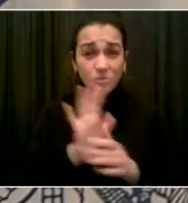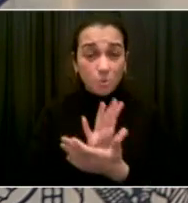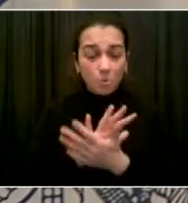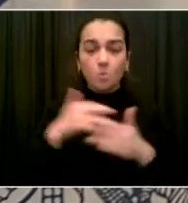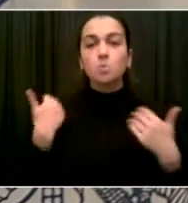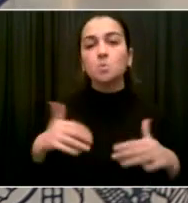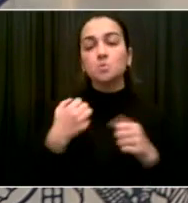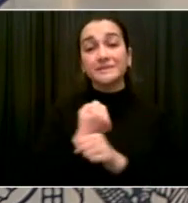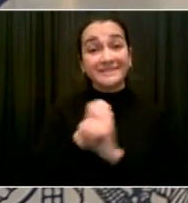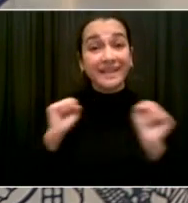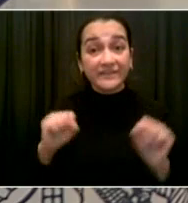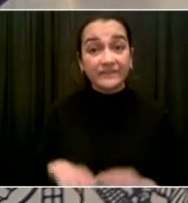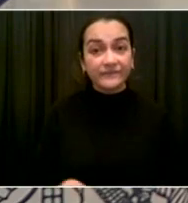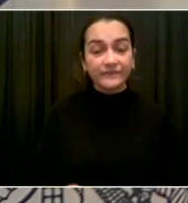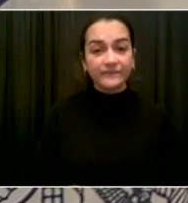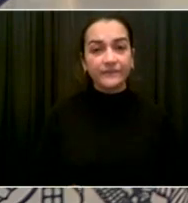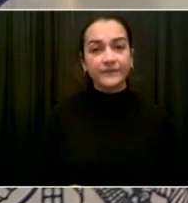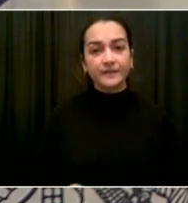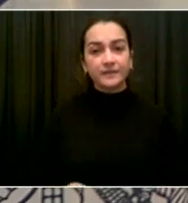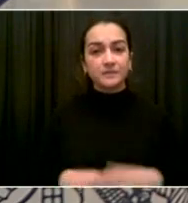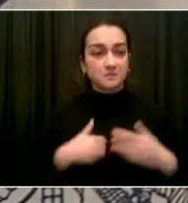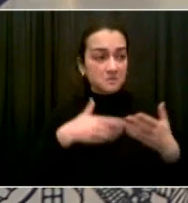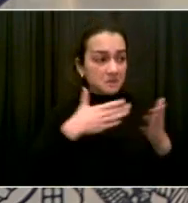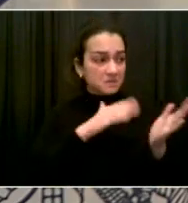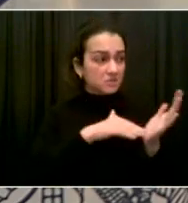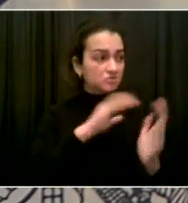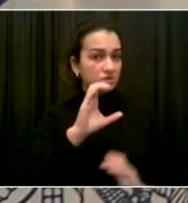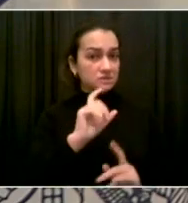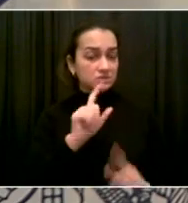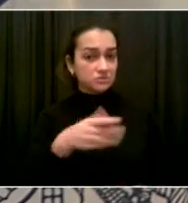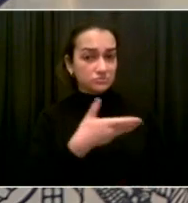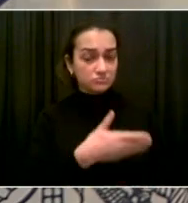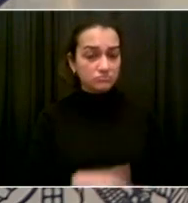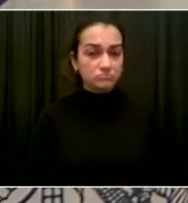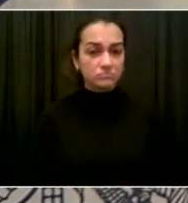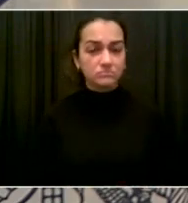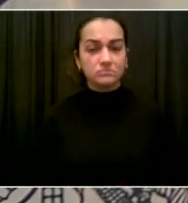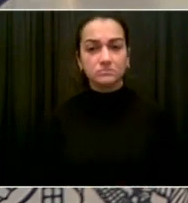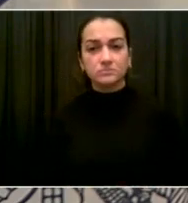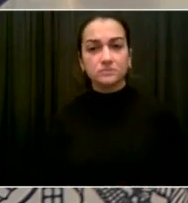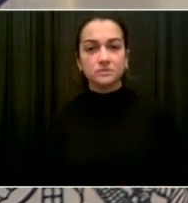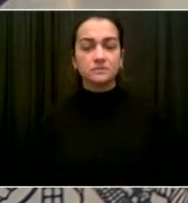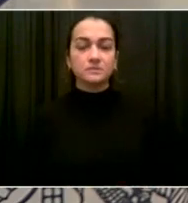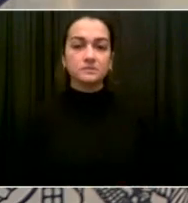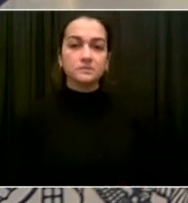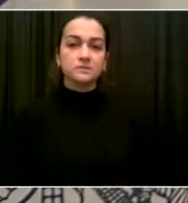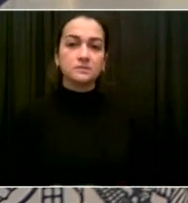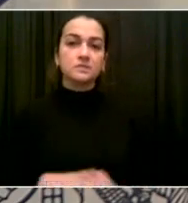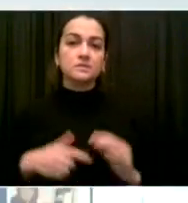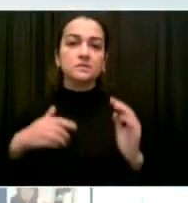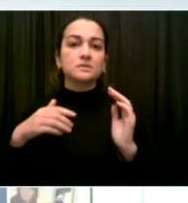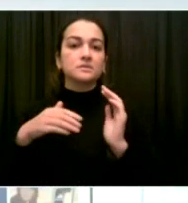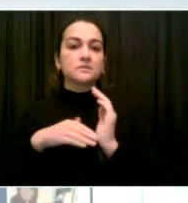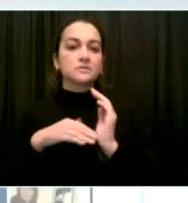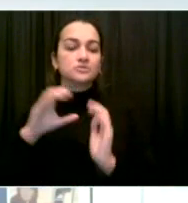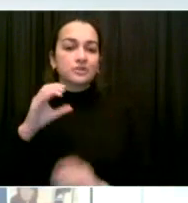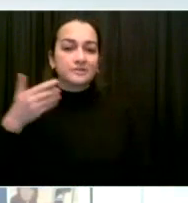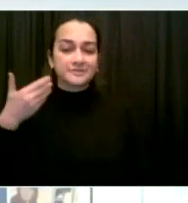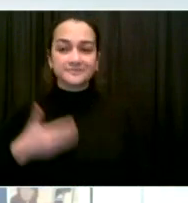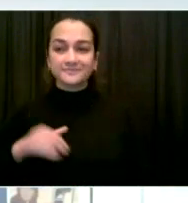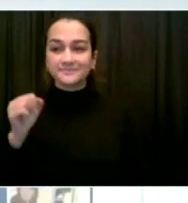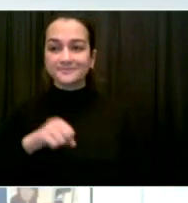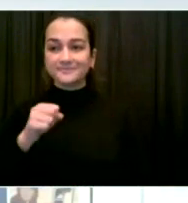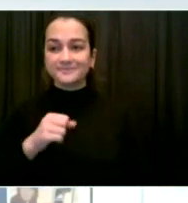add to what I've said? Thank you so much, sir. I just want to pick up where you left off, though, which is to recognize